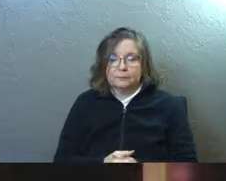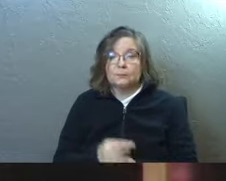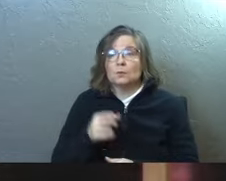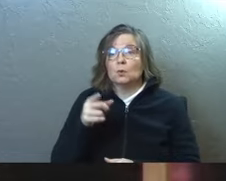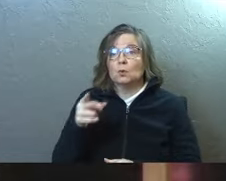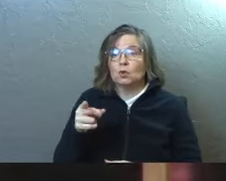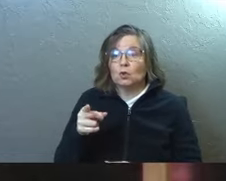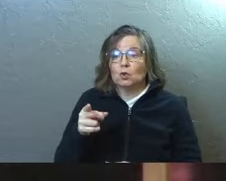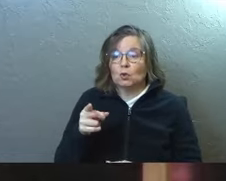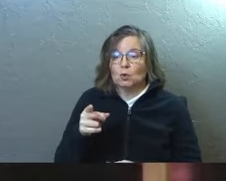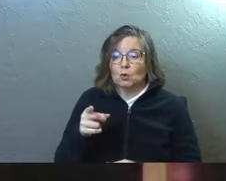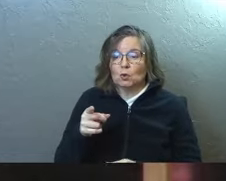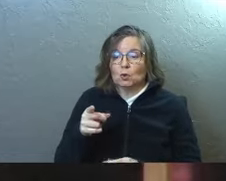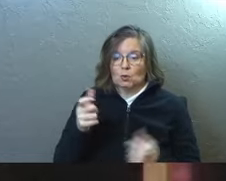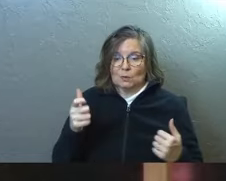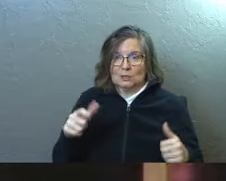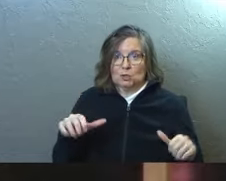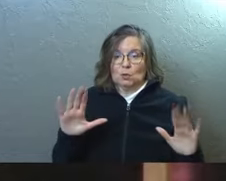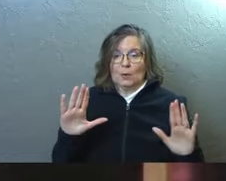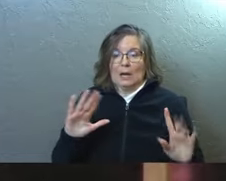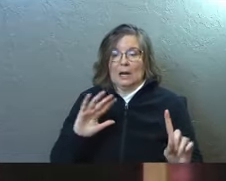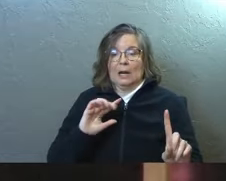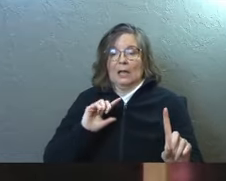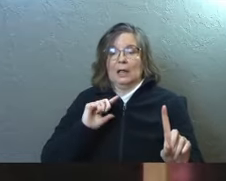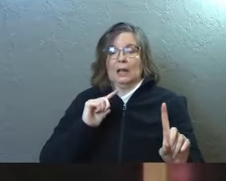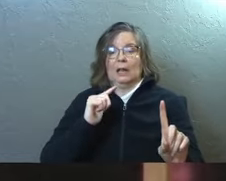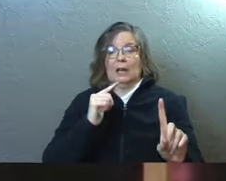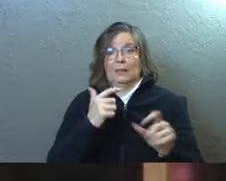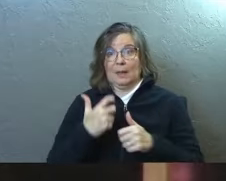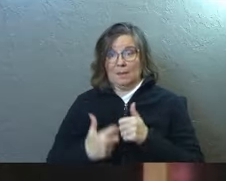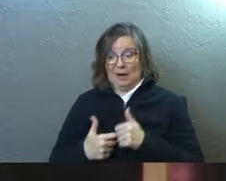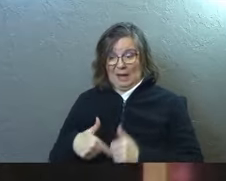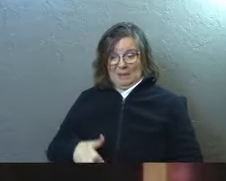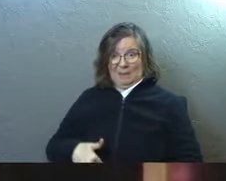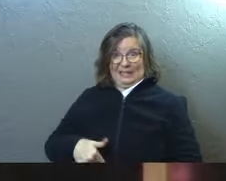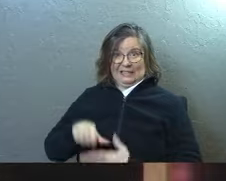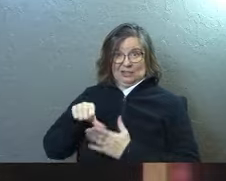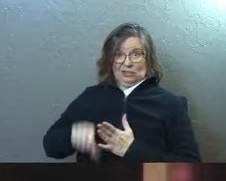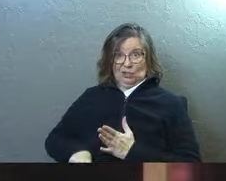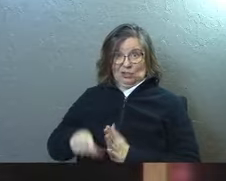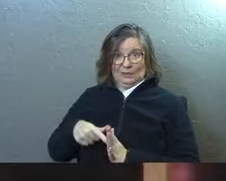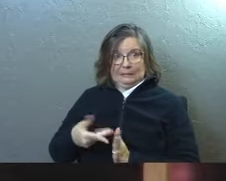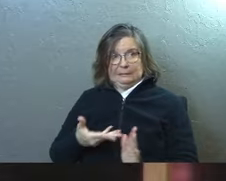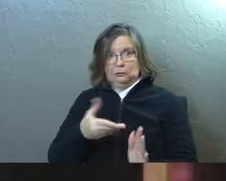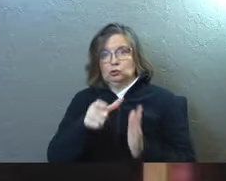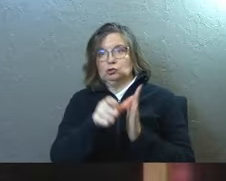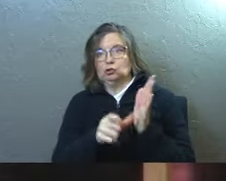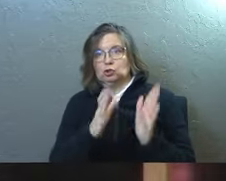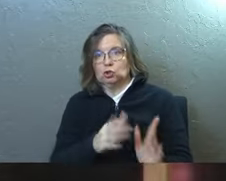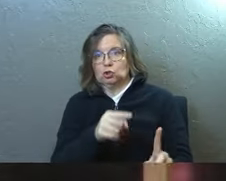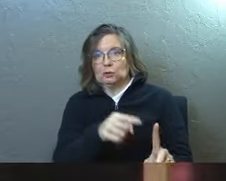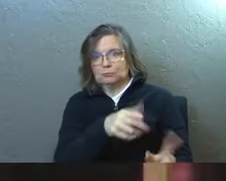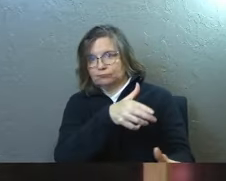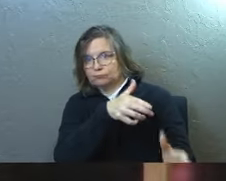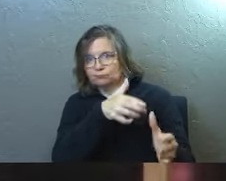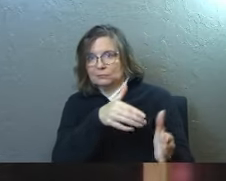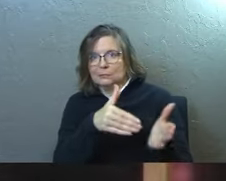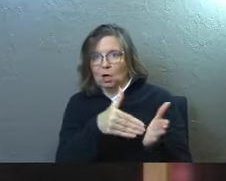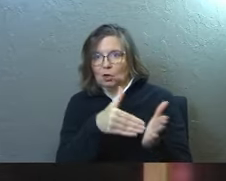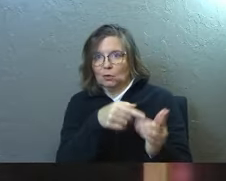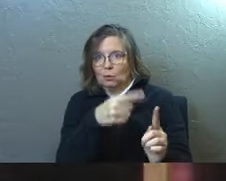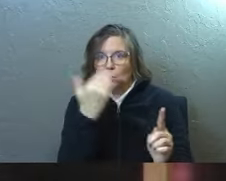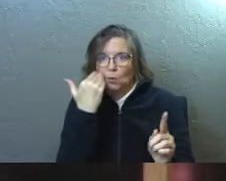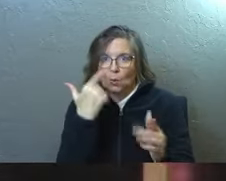You give, you surrender your problem, your need to a surgeon, to a good surgeon.